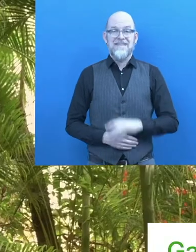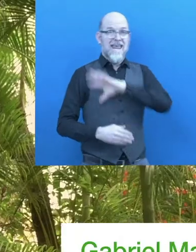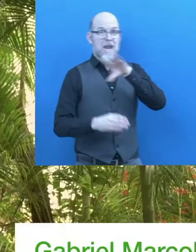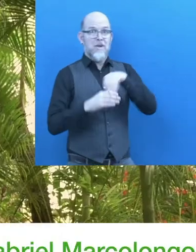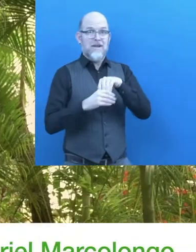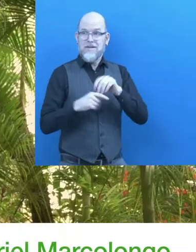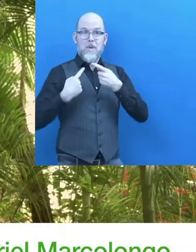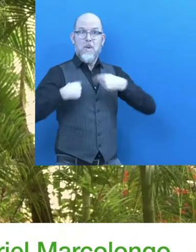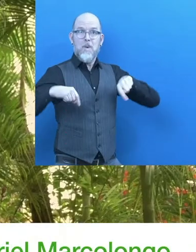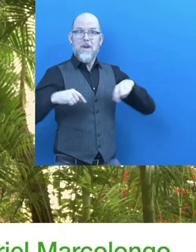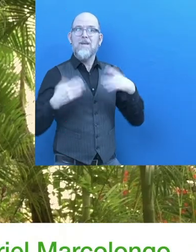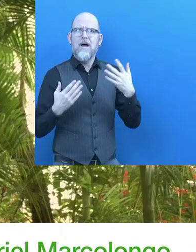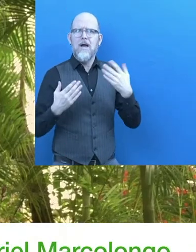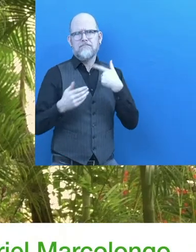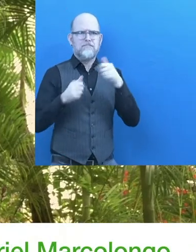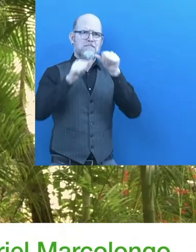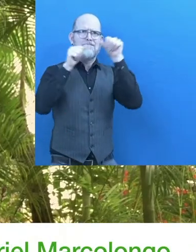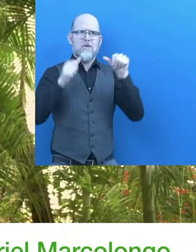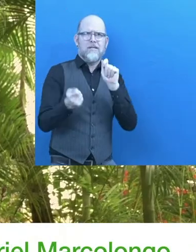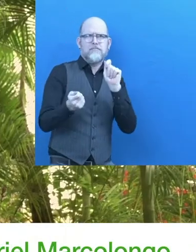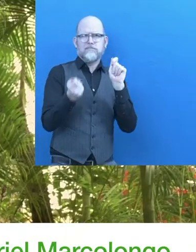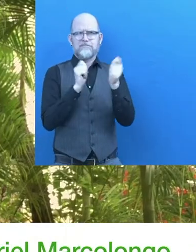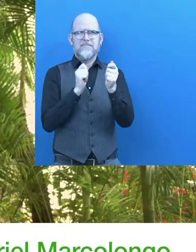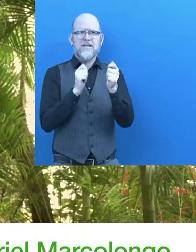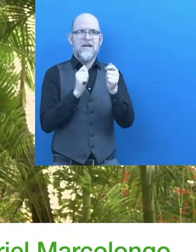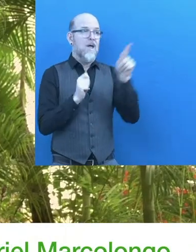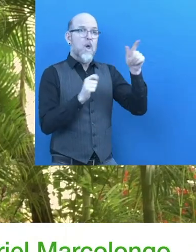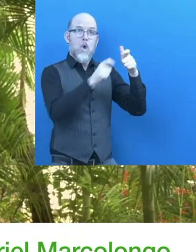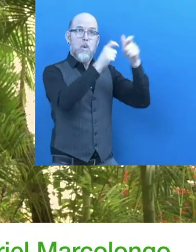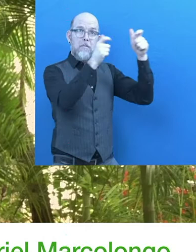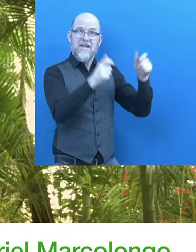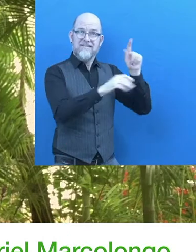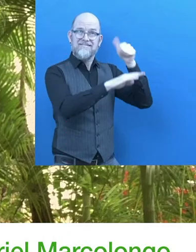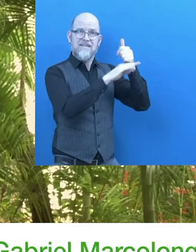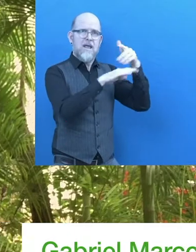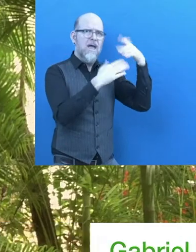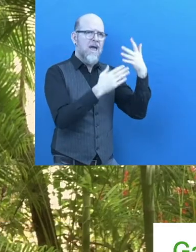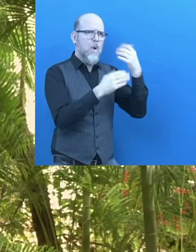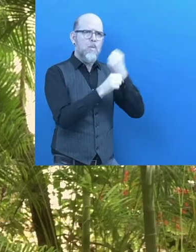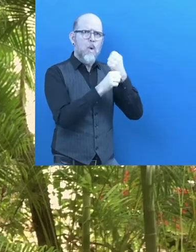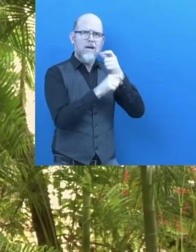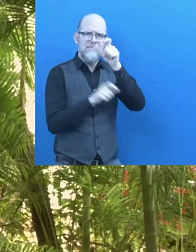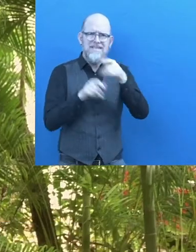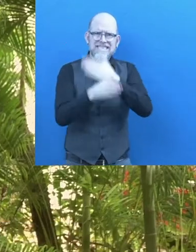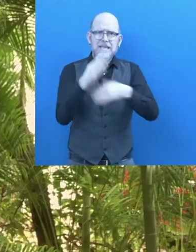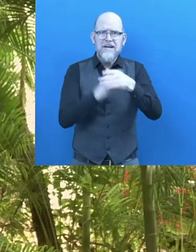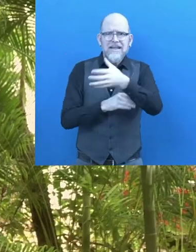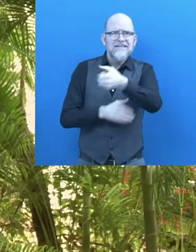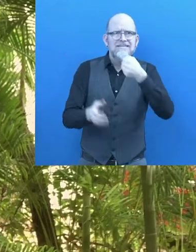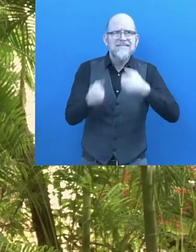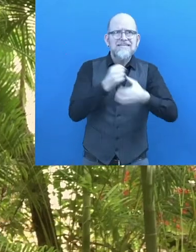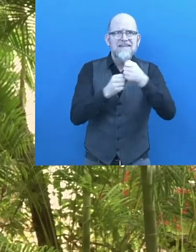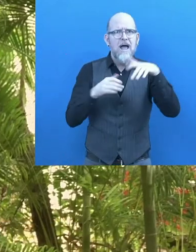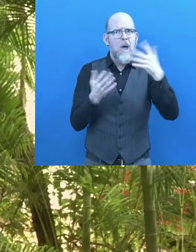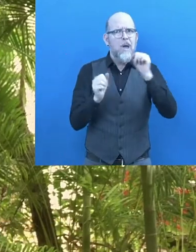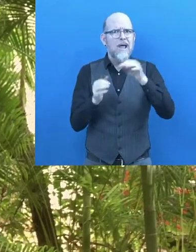At InclusionMade.com, we narrated the way companies met applicants with disabilities. Before InclusionMade,